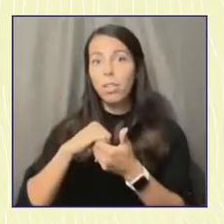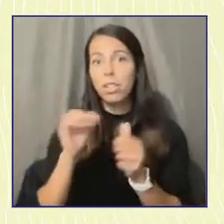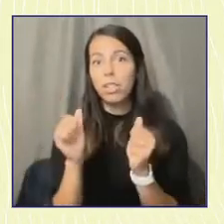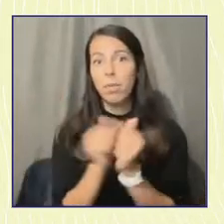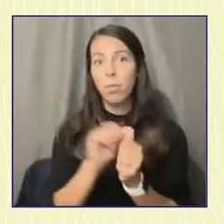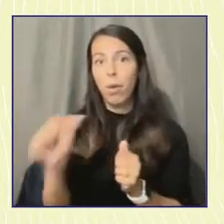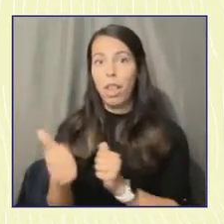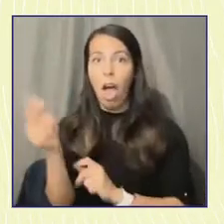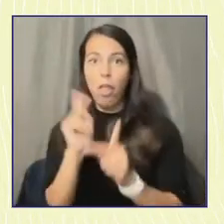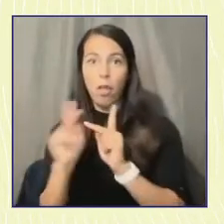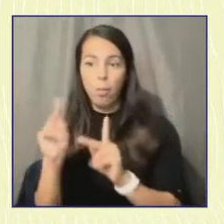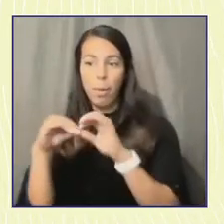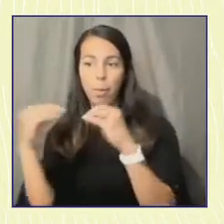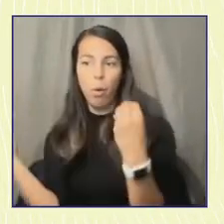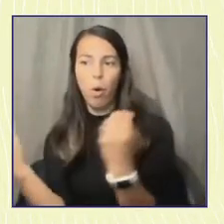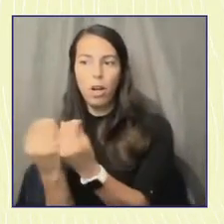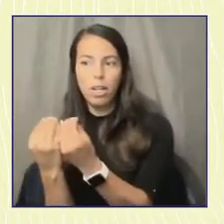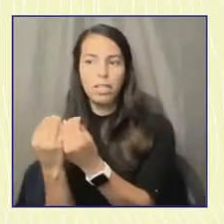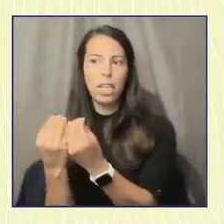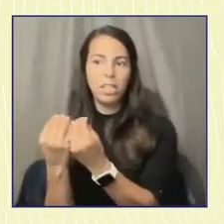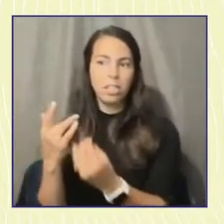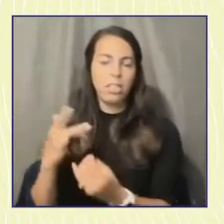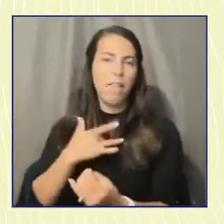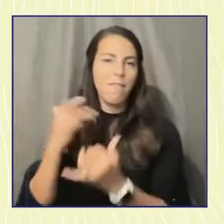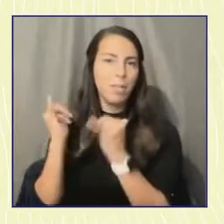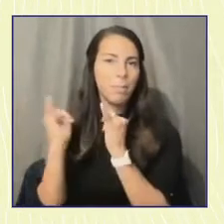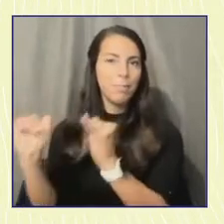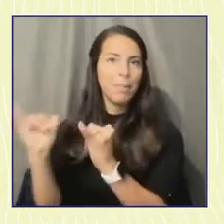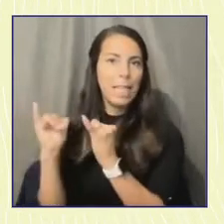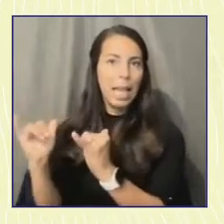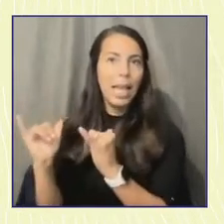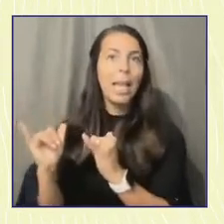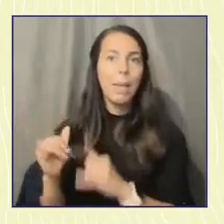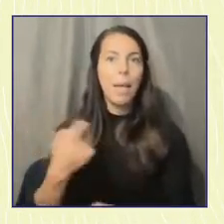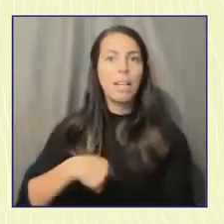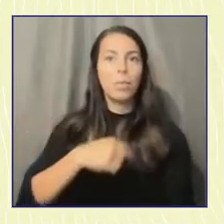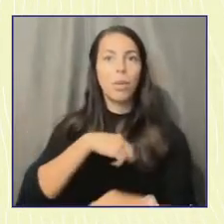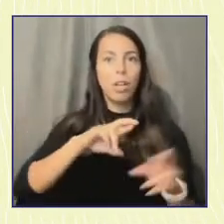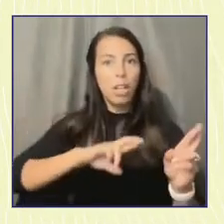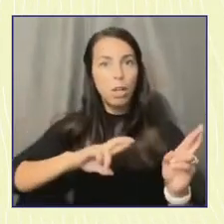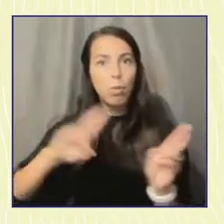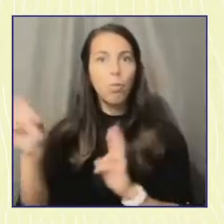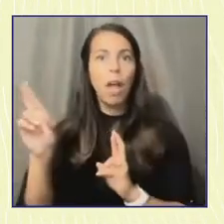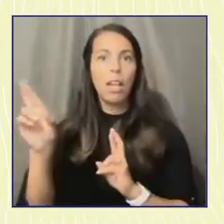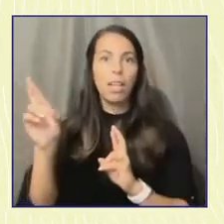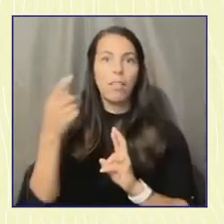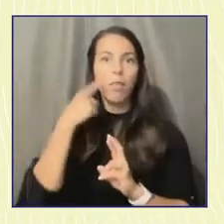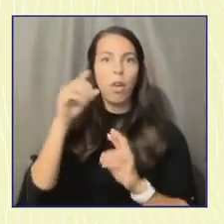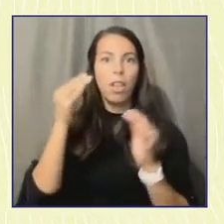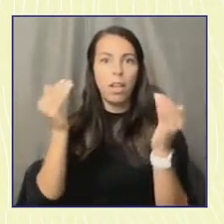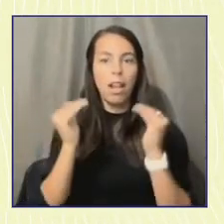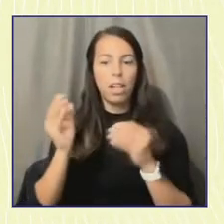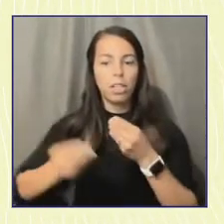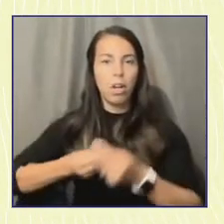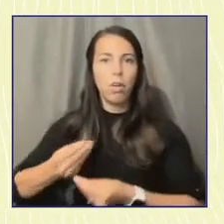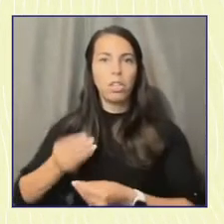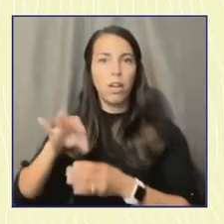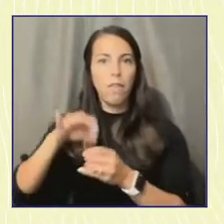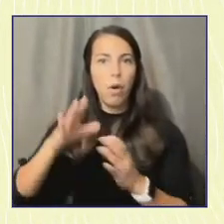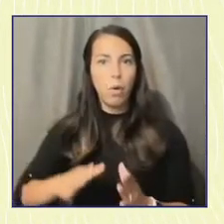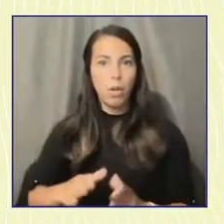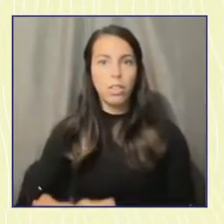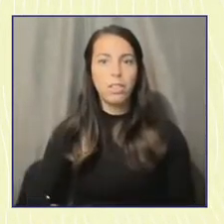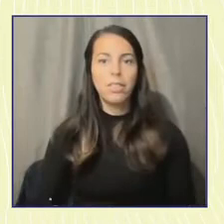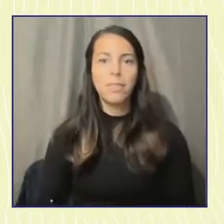organizations as we deepen our commitment to preparing the next generation of voters. So I think